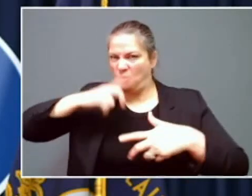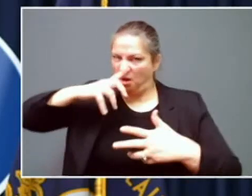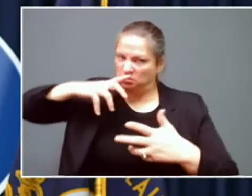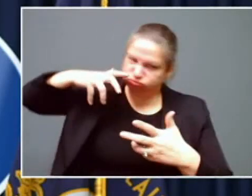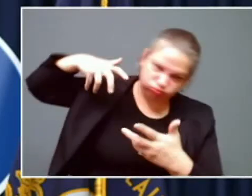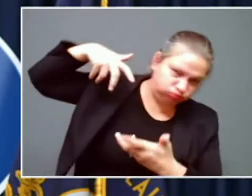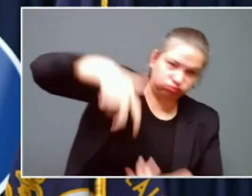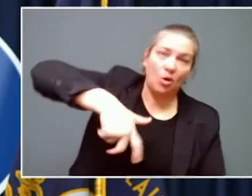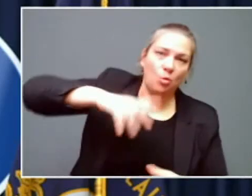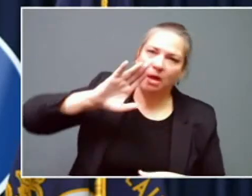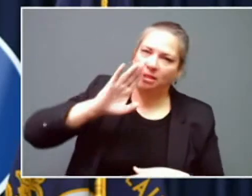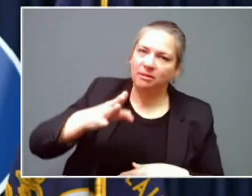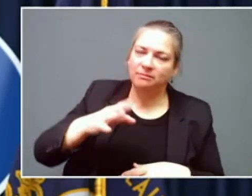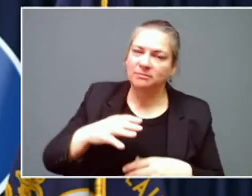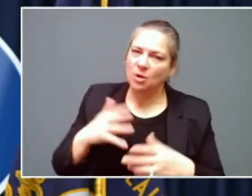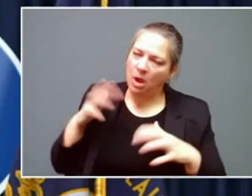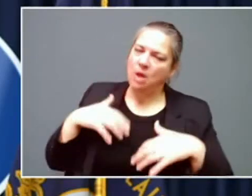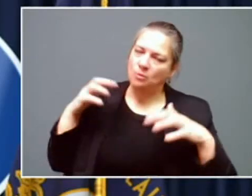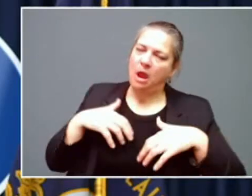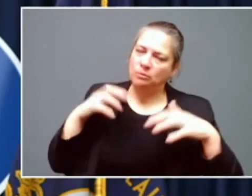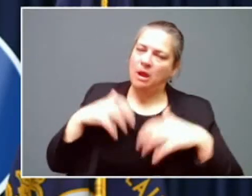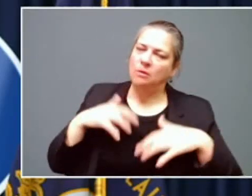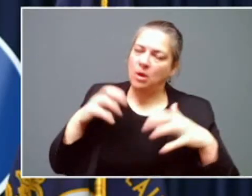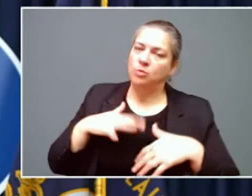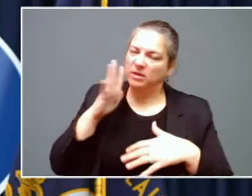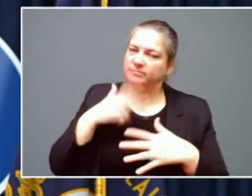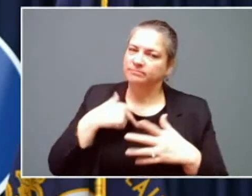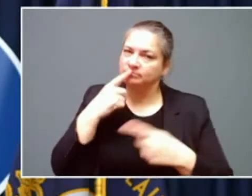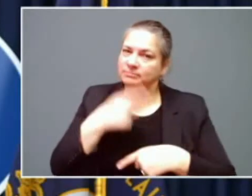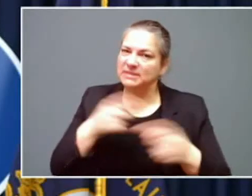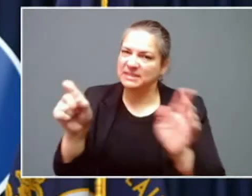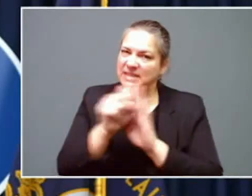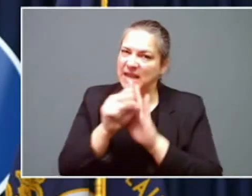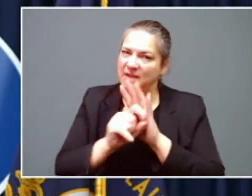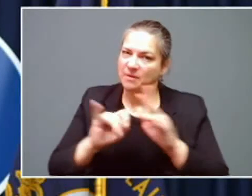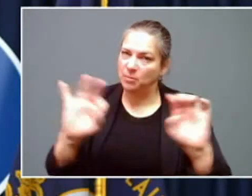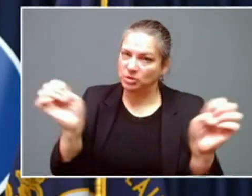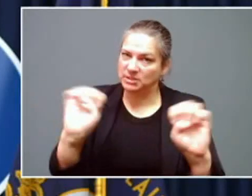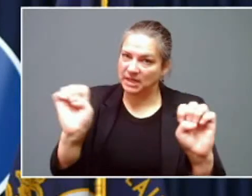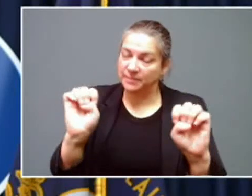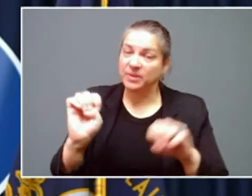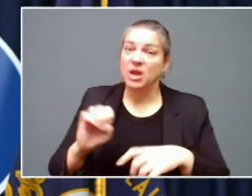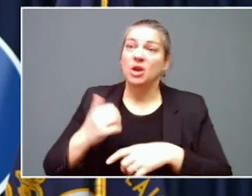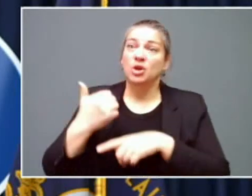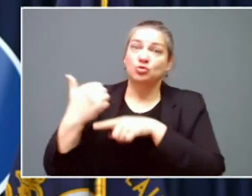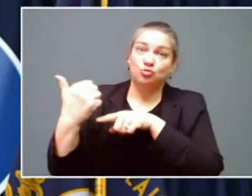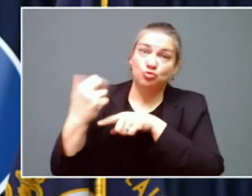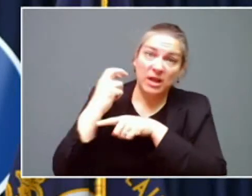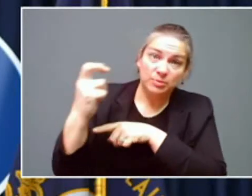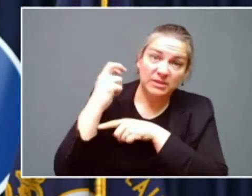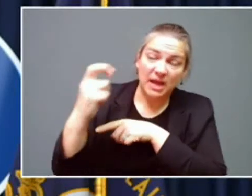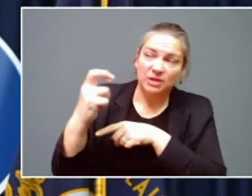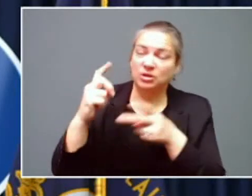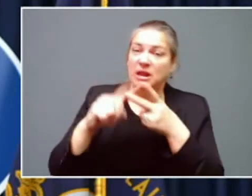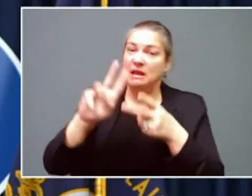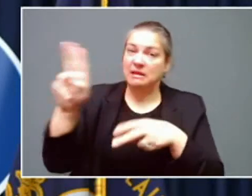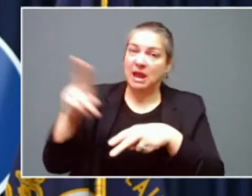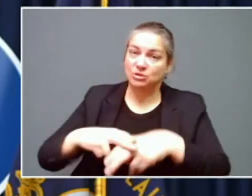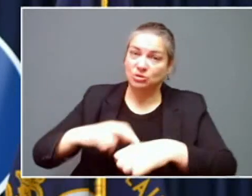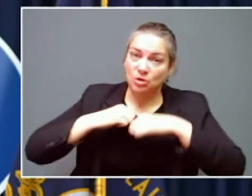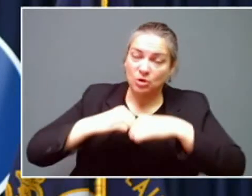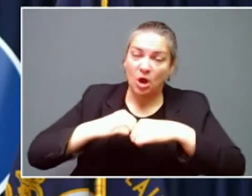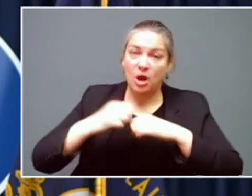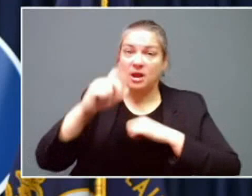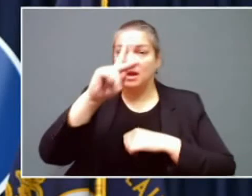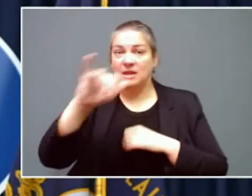will hear in a minute to pre-position. Transportation, National Guard, and Kentucky State Police along or